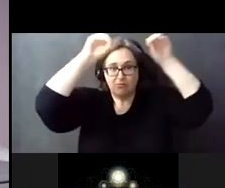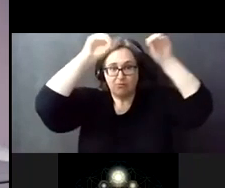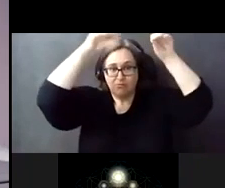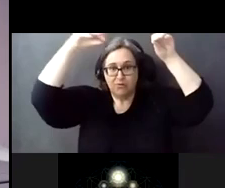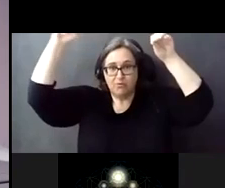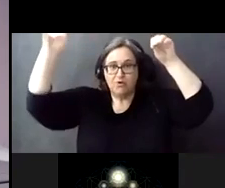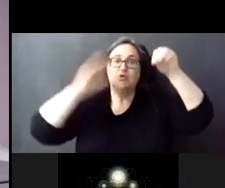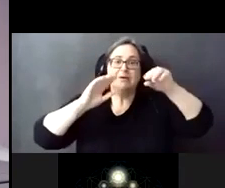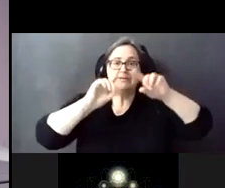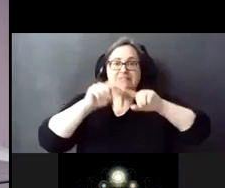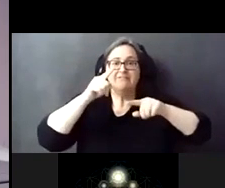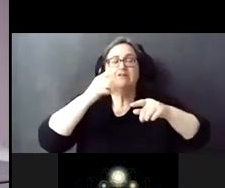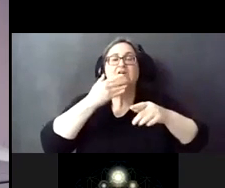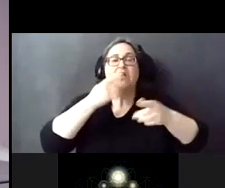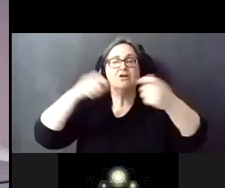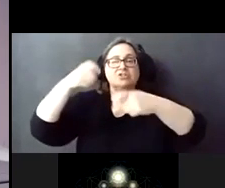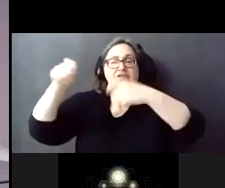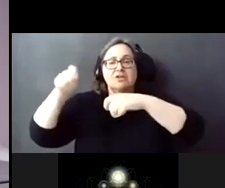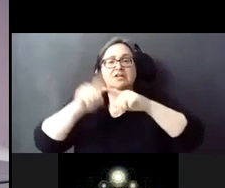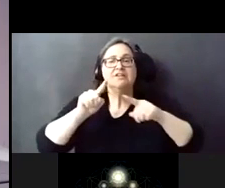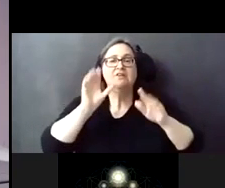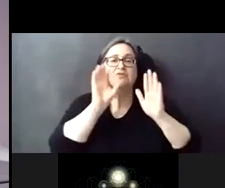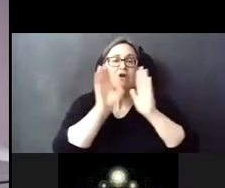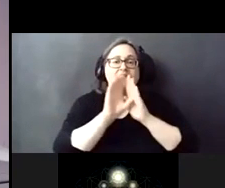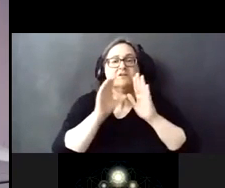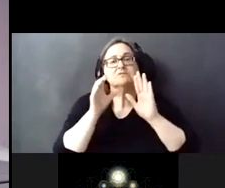lights or graphics that will be displayed up there.